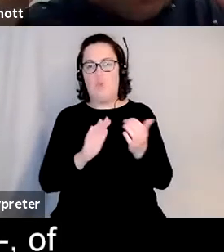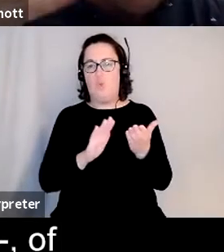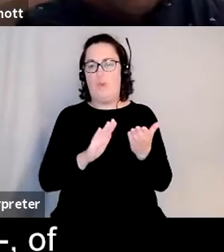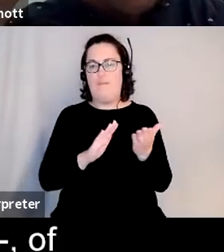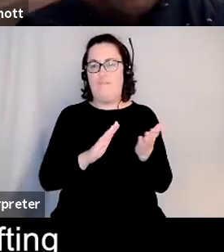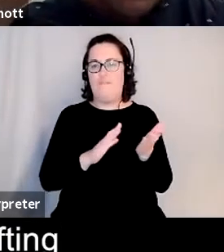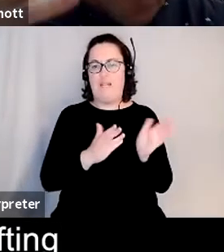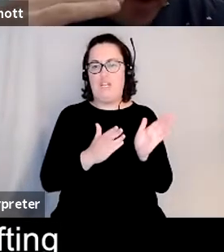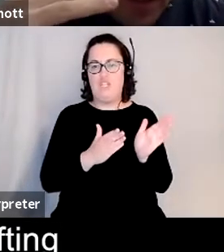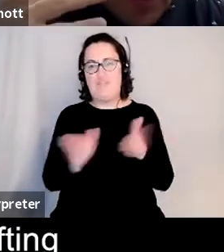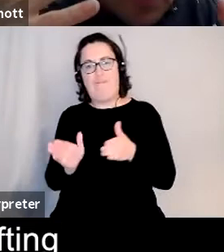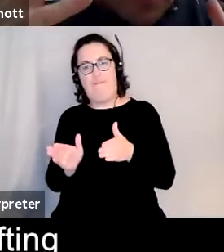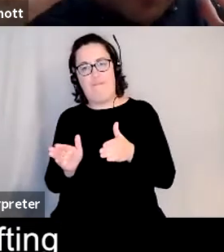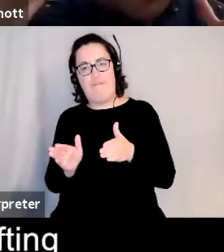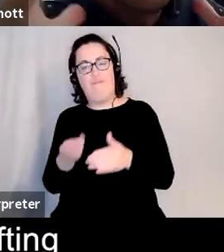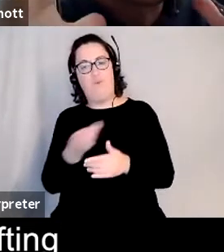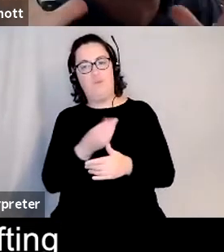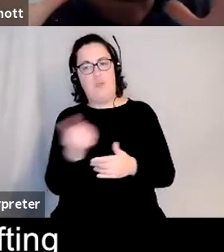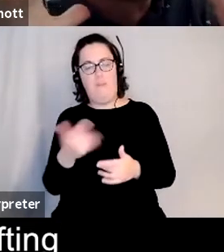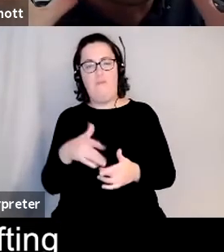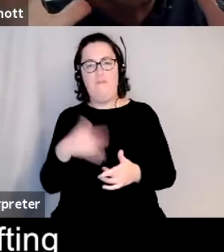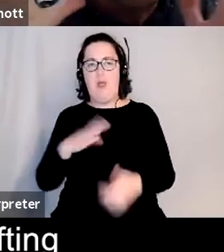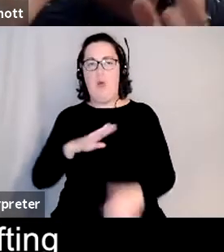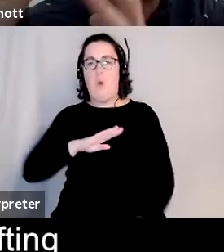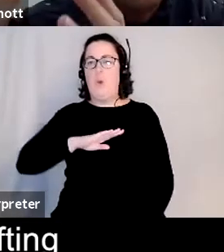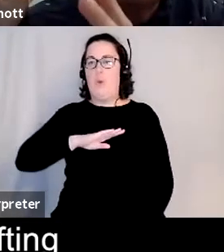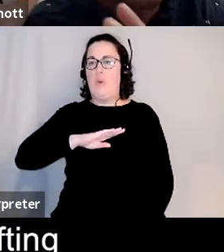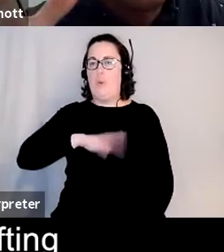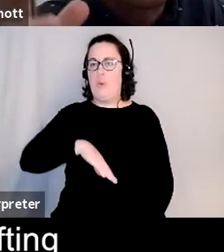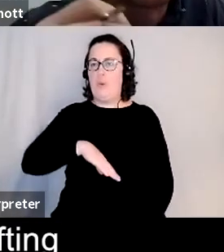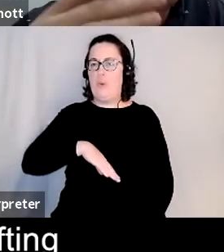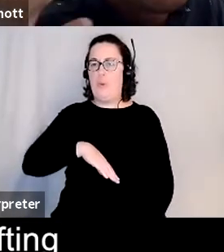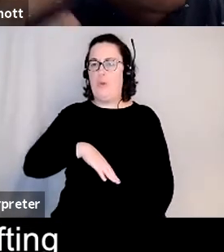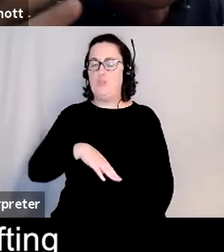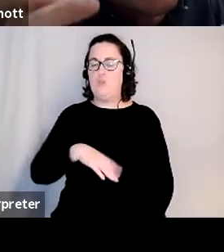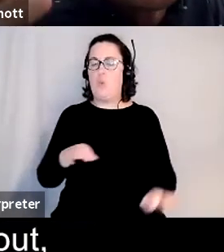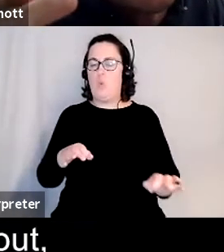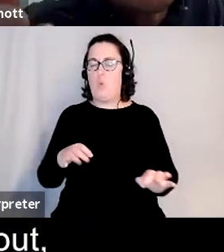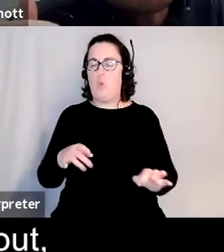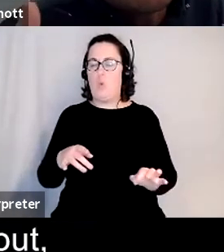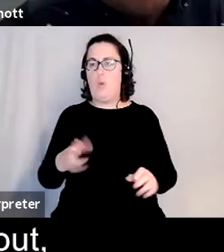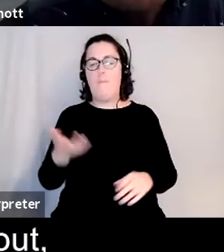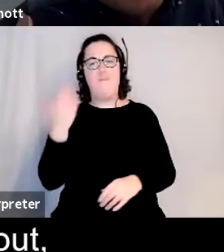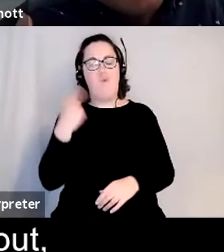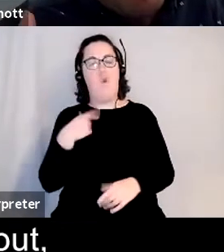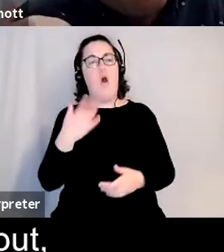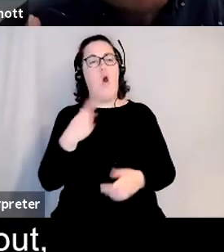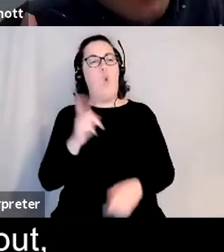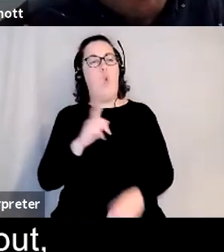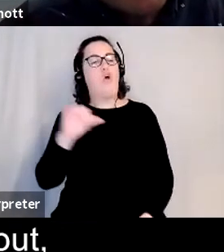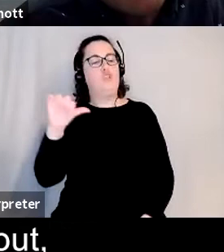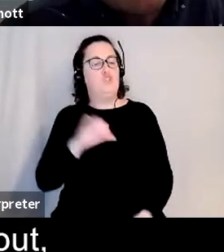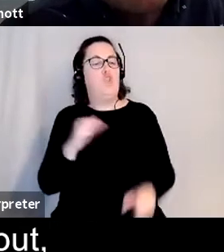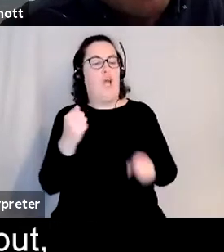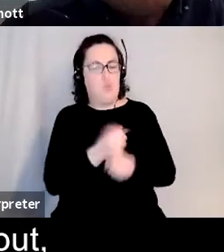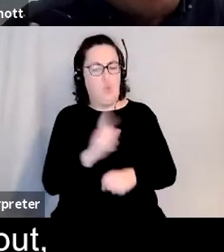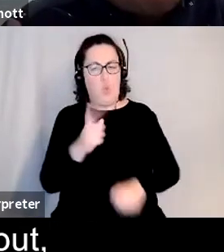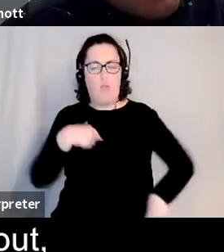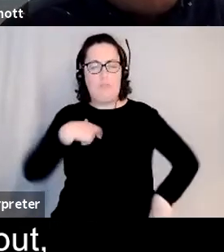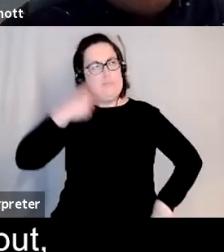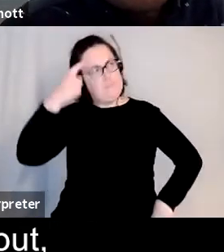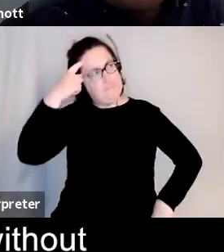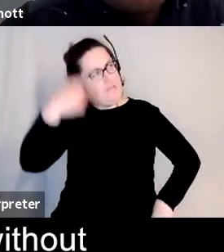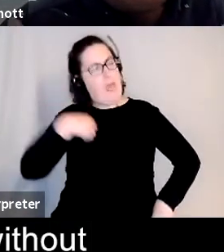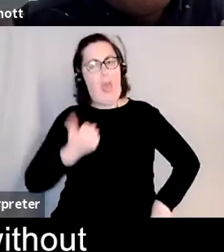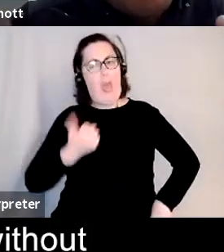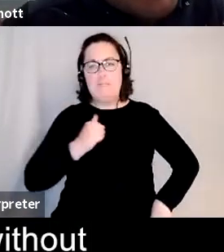relief path for for some of us you know shifting from what should i be doing to to potentially you know thinking about what am i doing and being